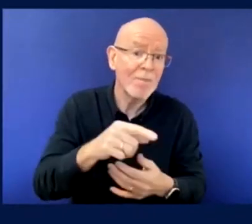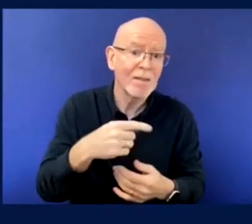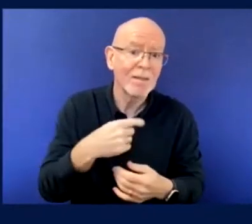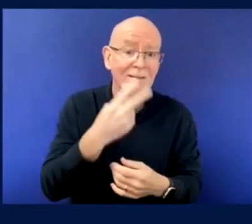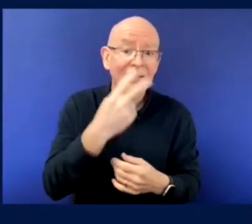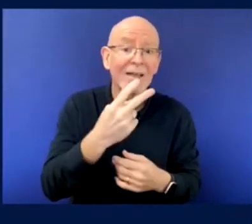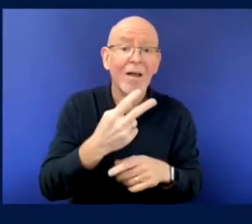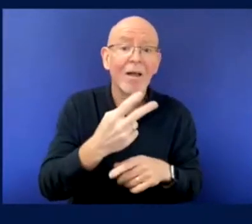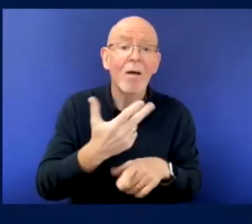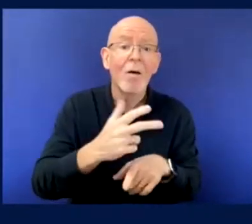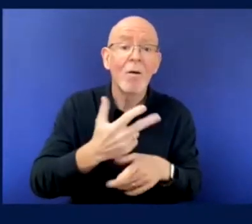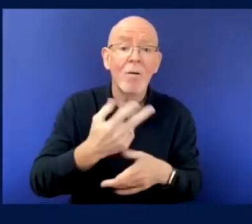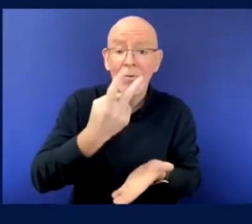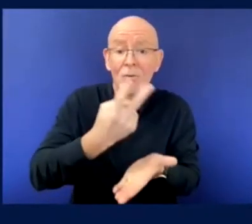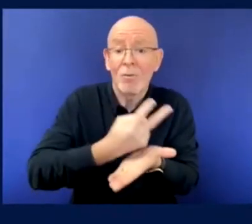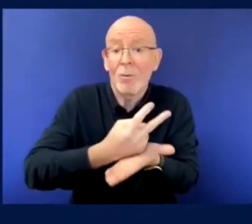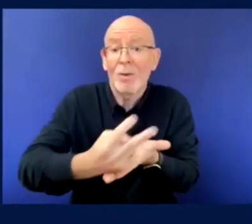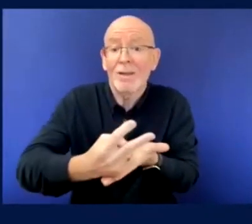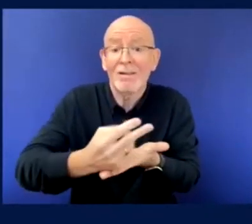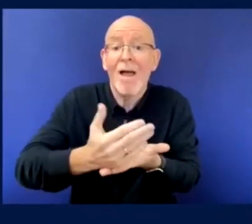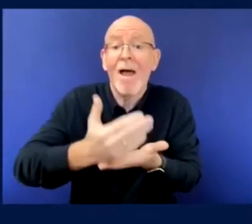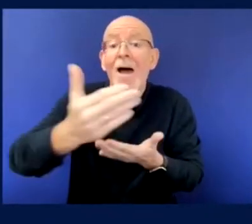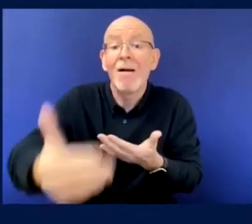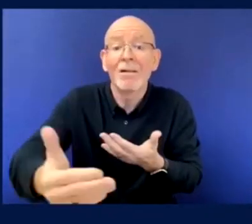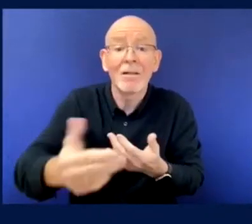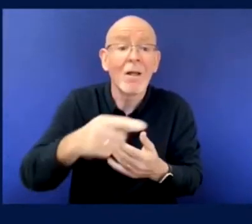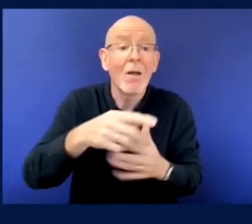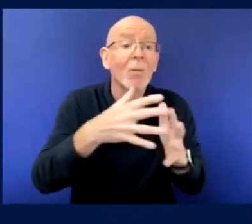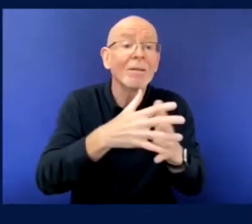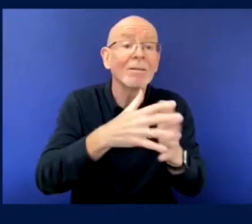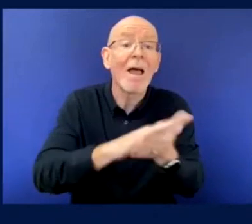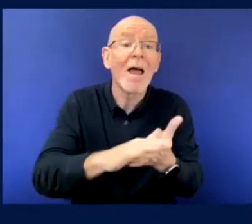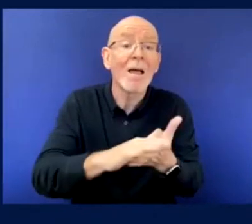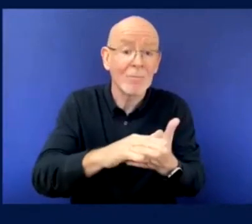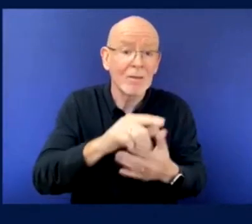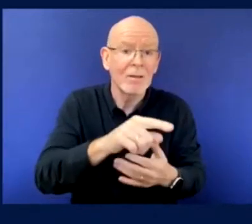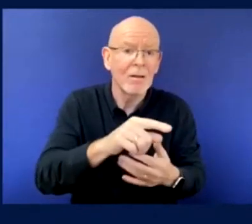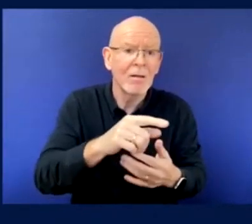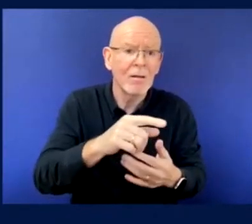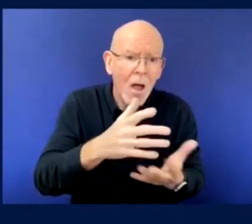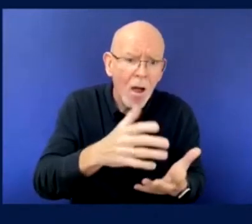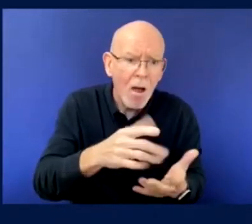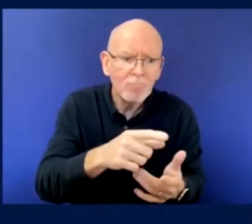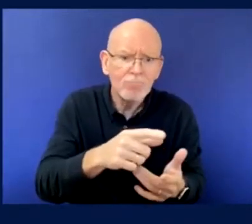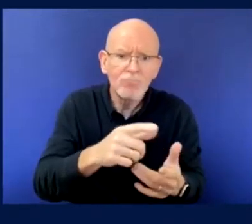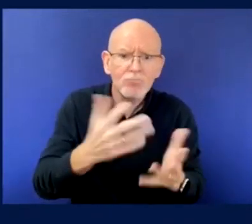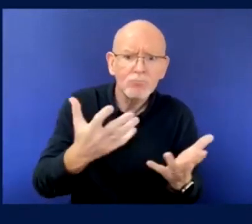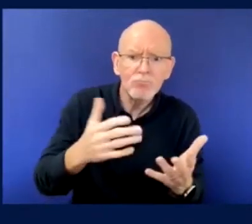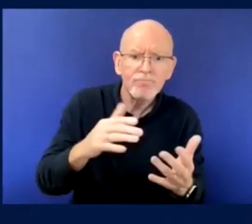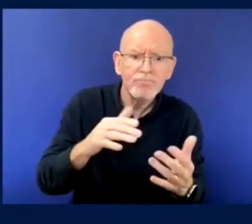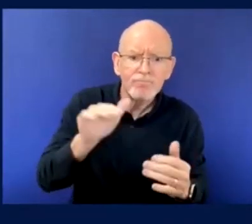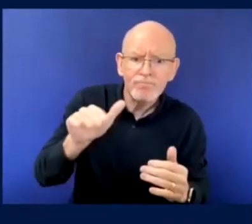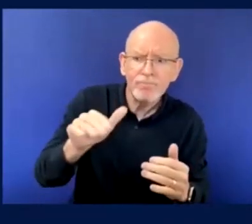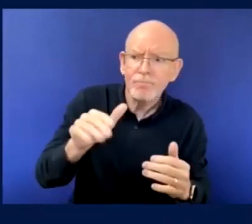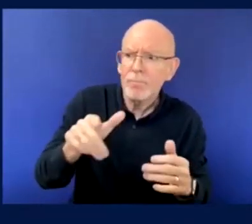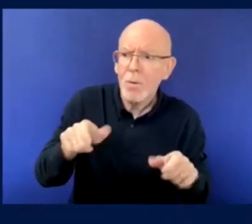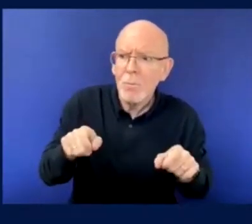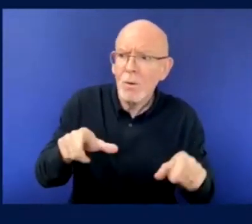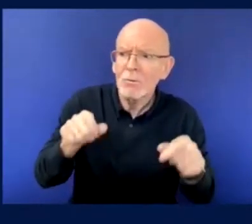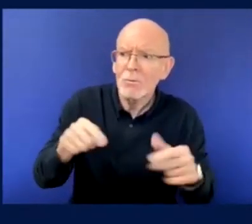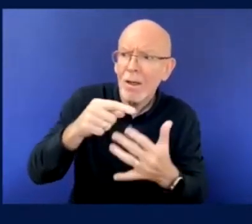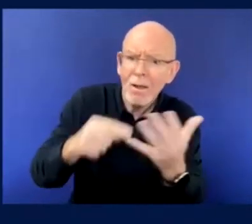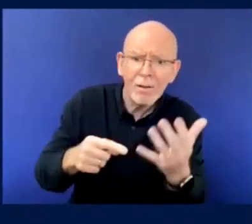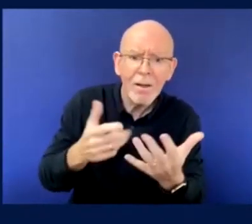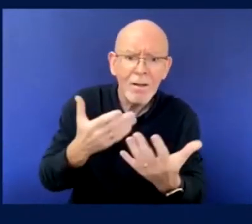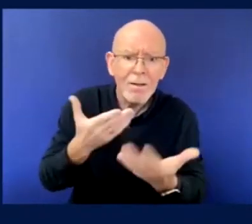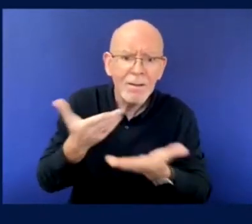which I think was Brighton and Old Albion. So, you know, what you'd expect, you expect them to listen, Anthony, you want them to have the knowledge and especially if you can